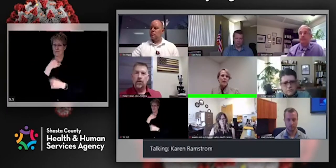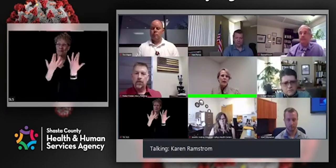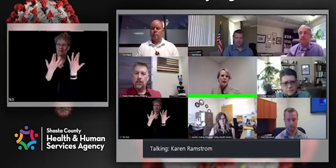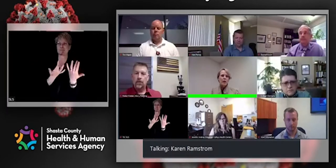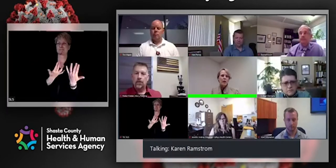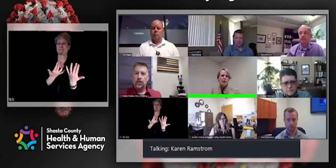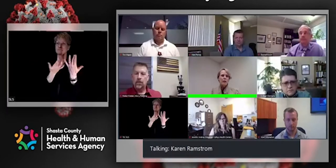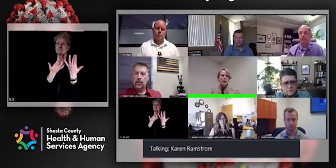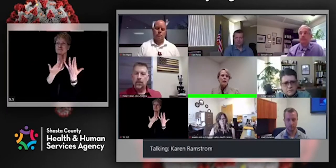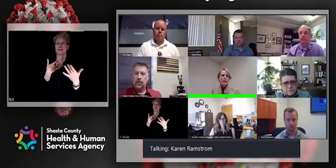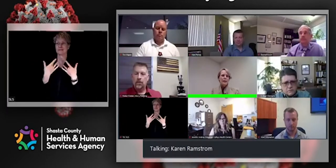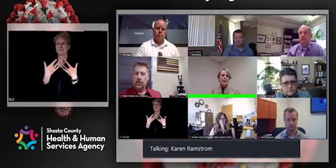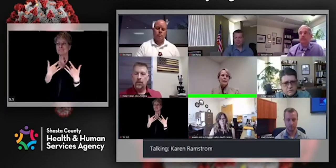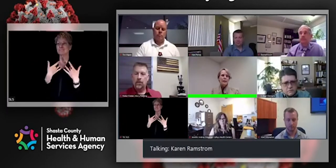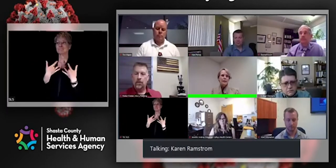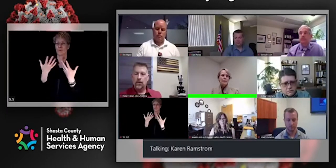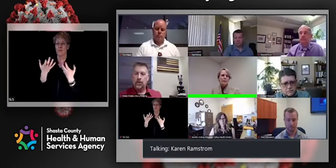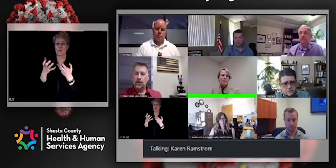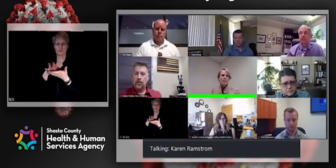we had a call,